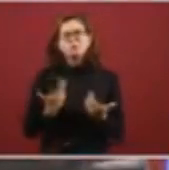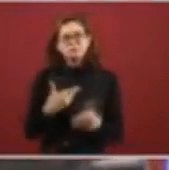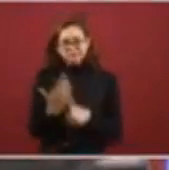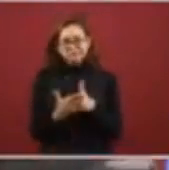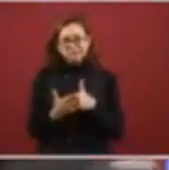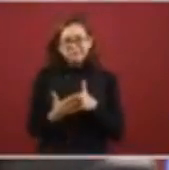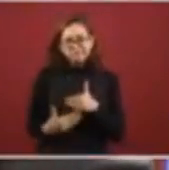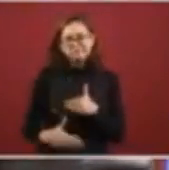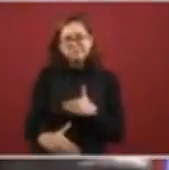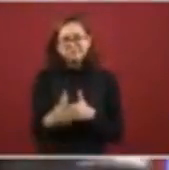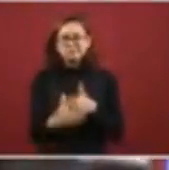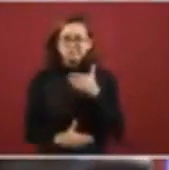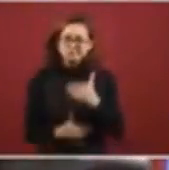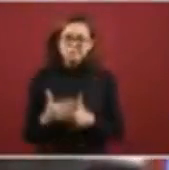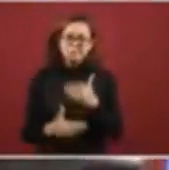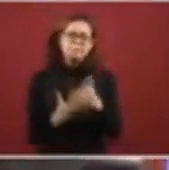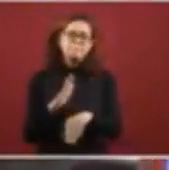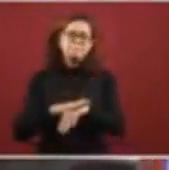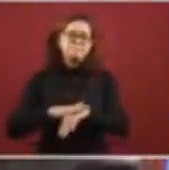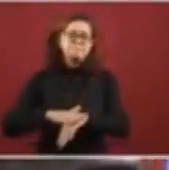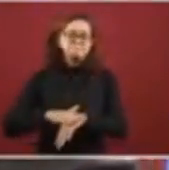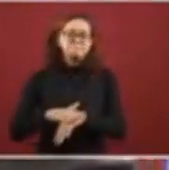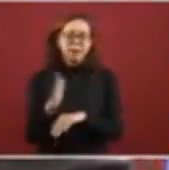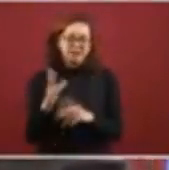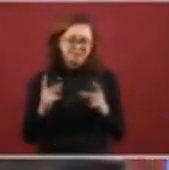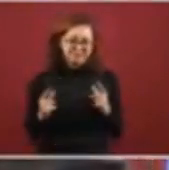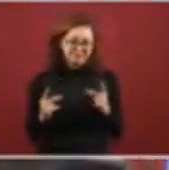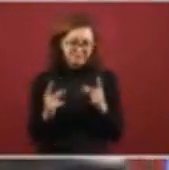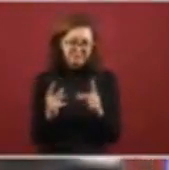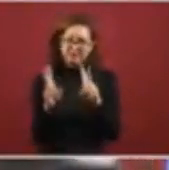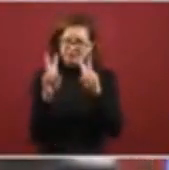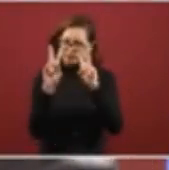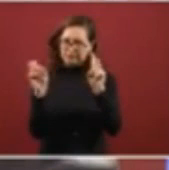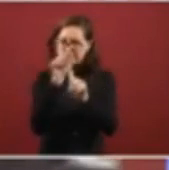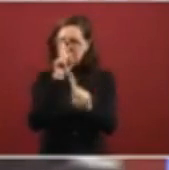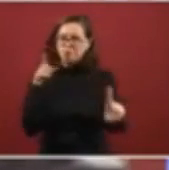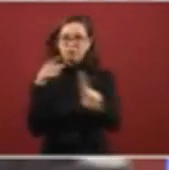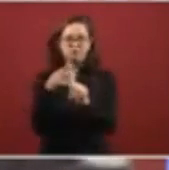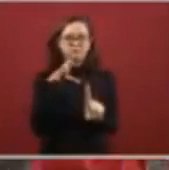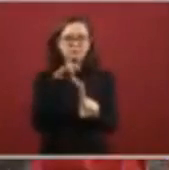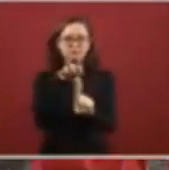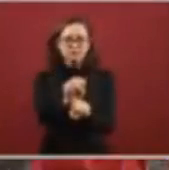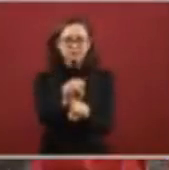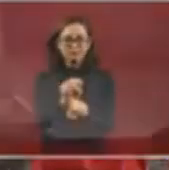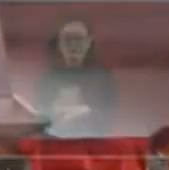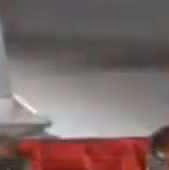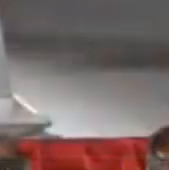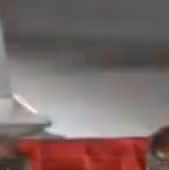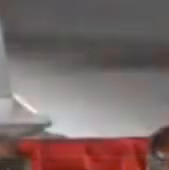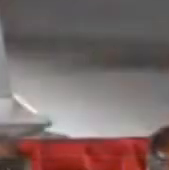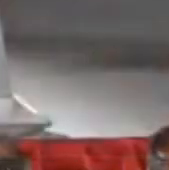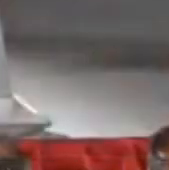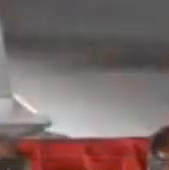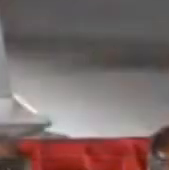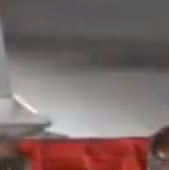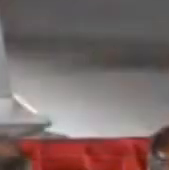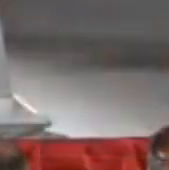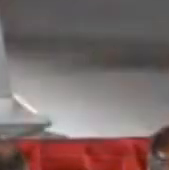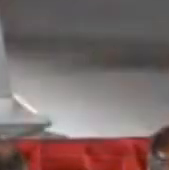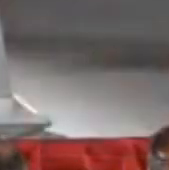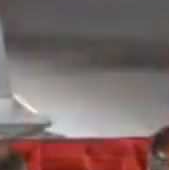And we'll be advanced regarding this strategic